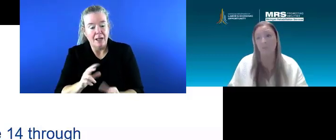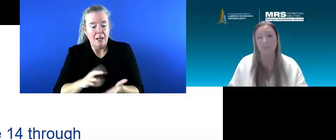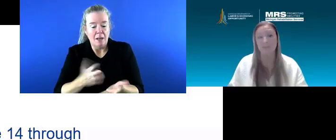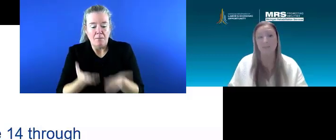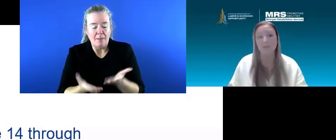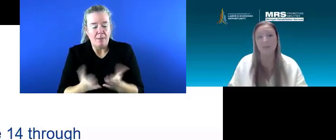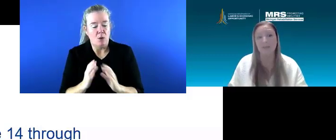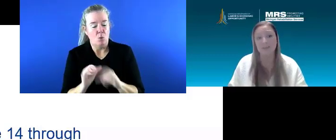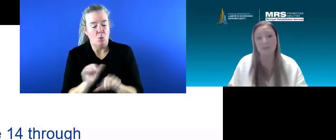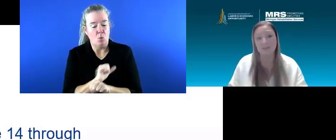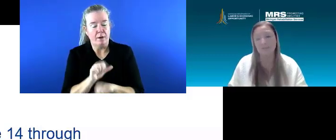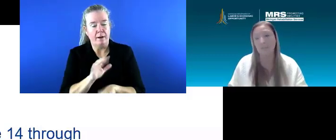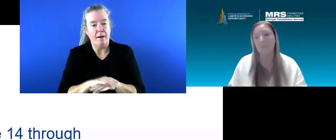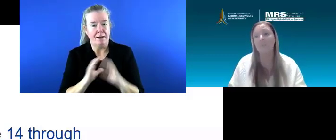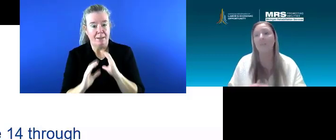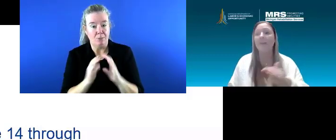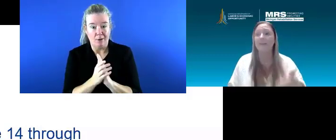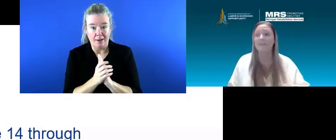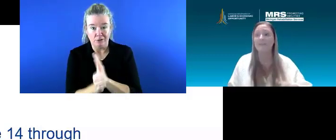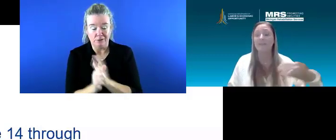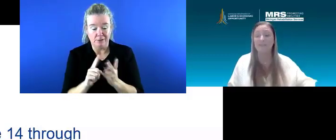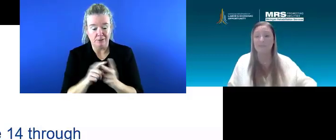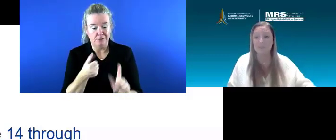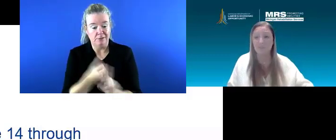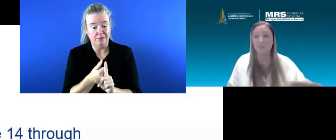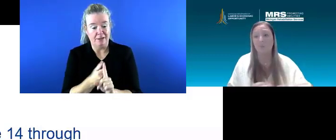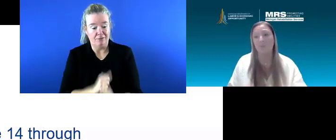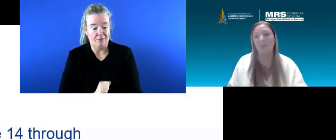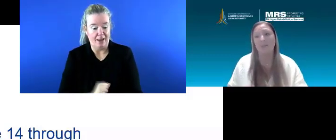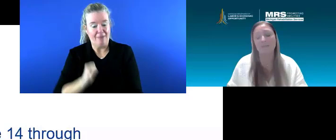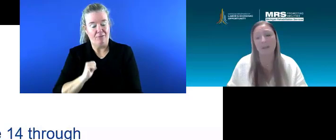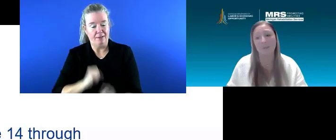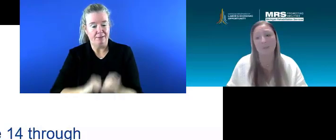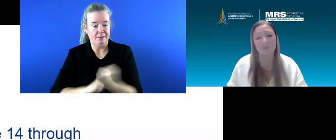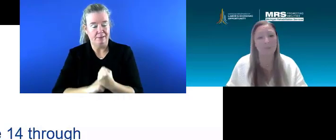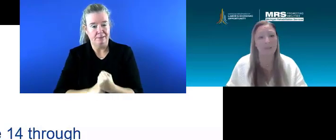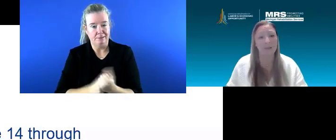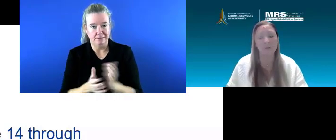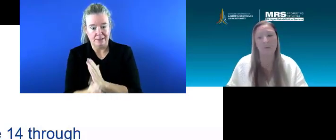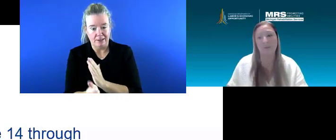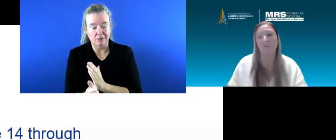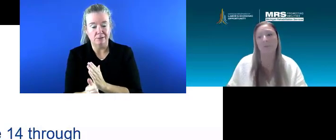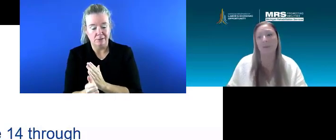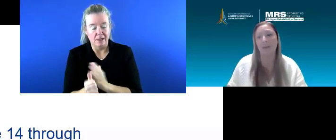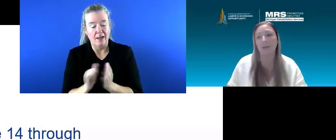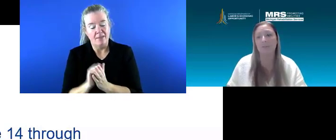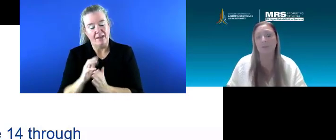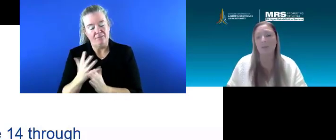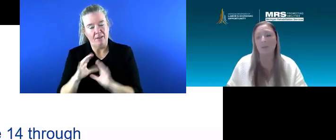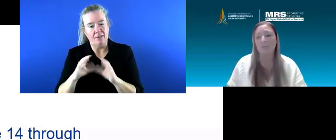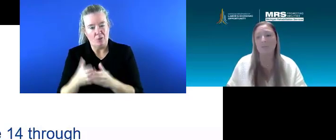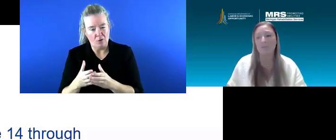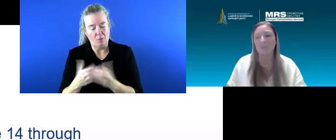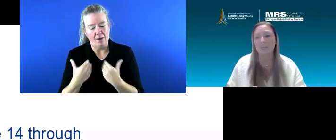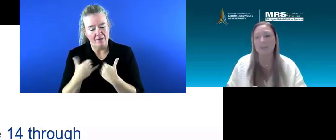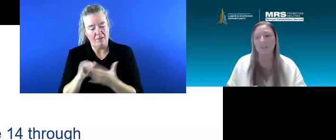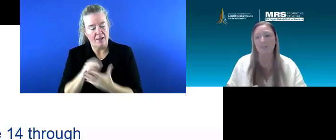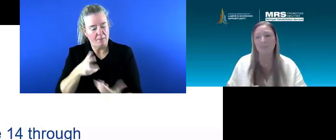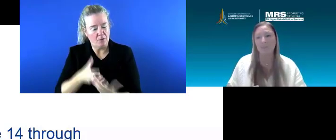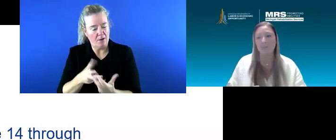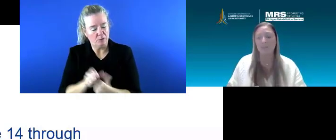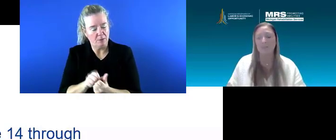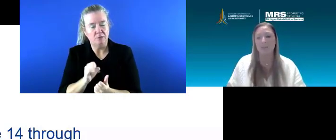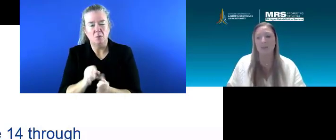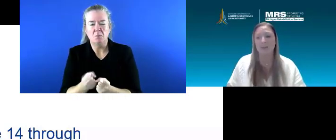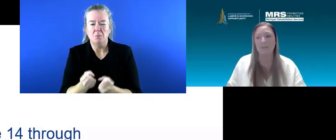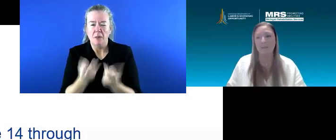skills, self-advocacy skills as in two with that fifth category that we have. So there's a lot of